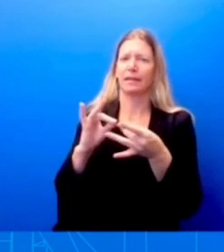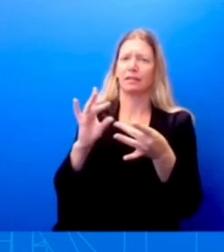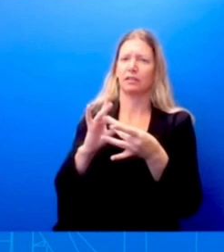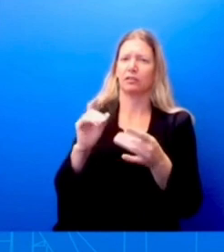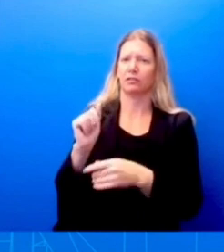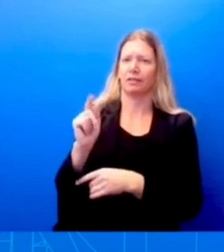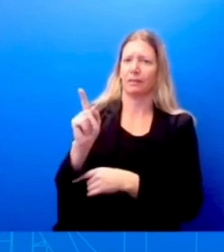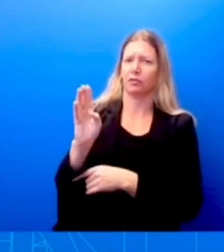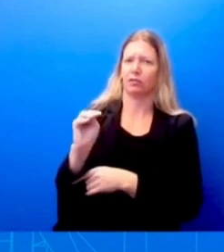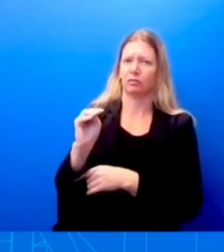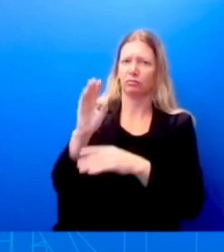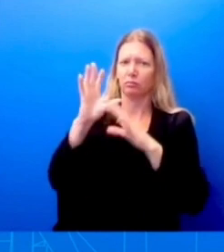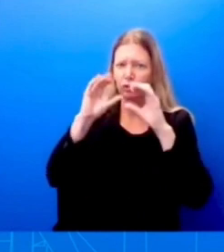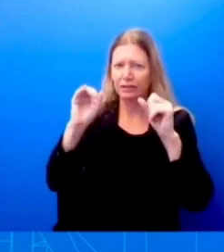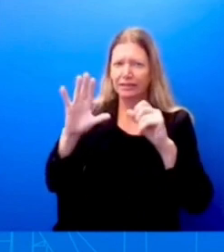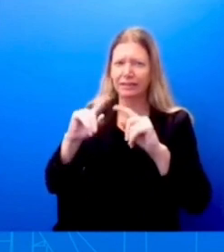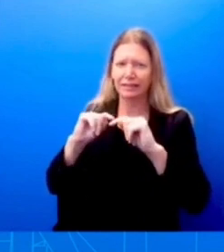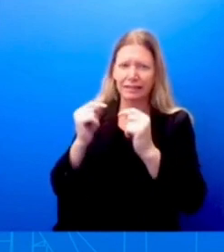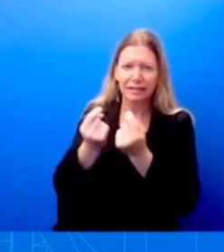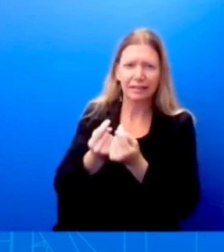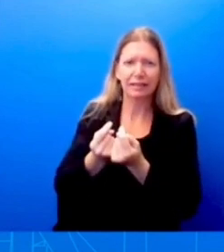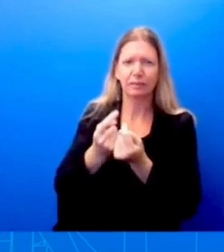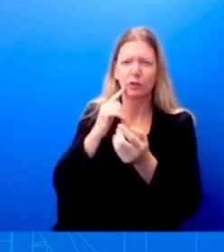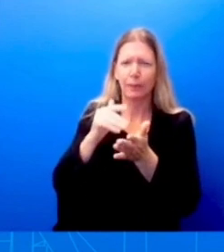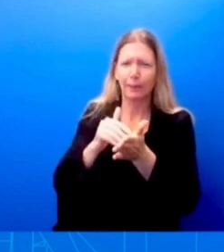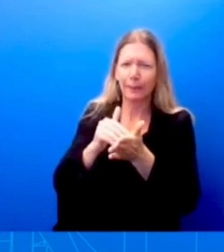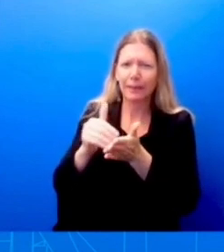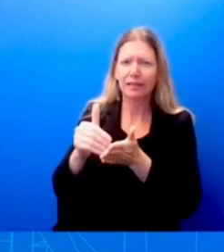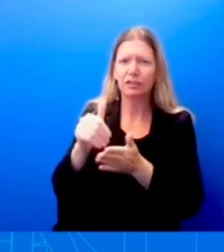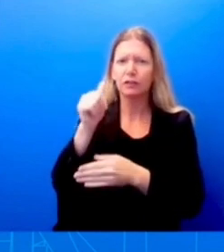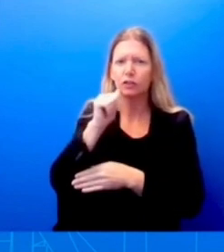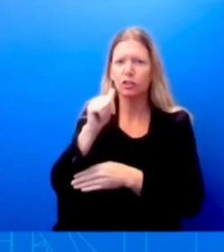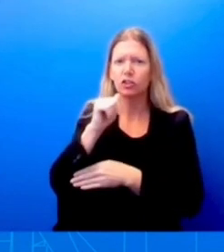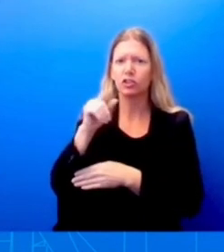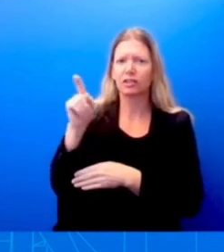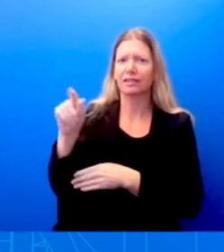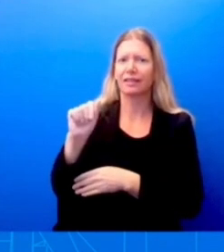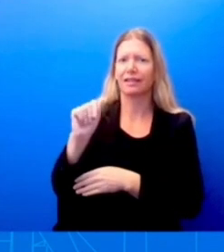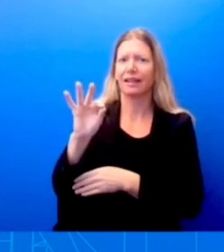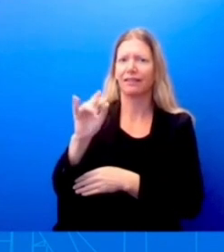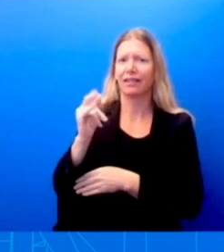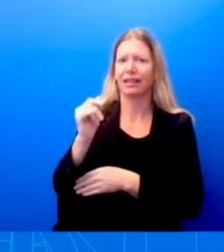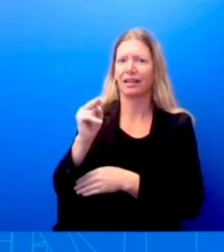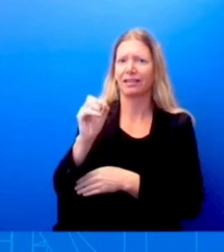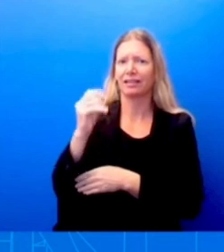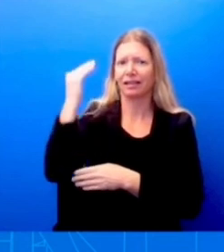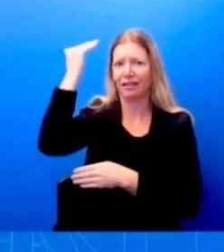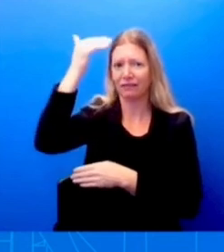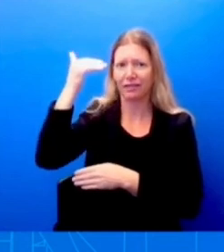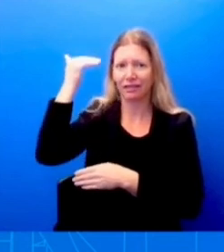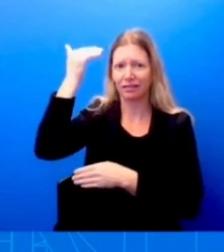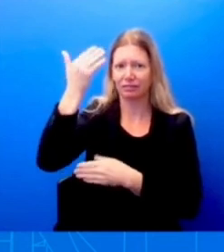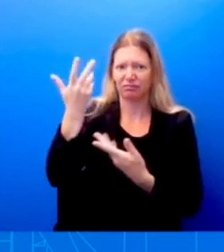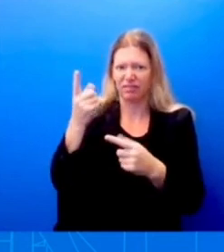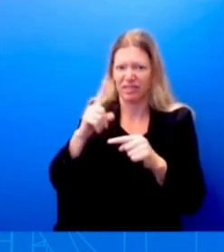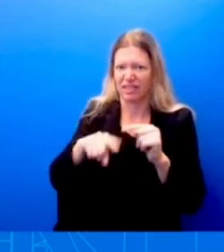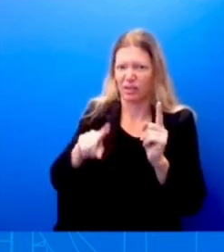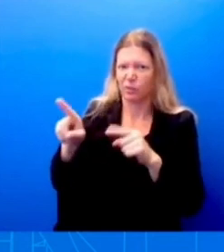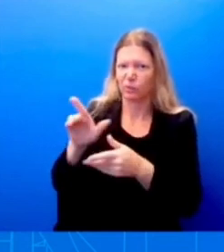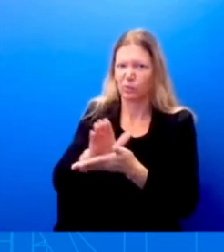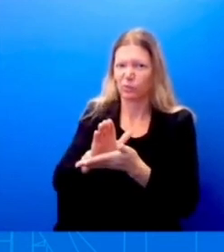girls in Afghanistan who can't go to school because the Taliban won't let them? So look, um,